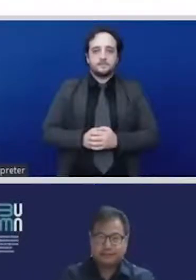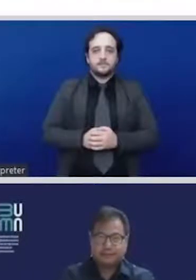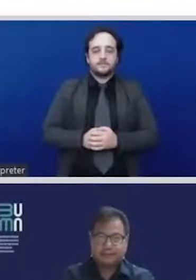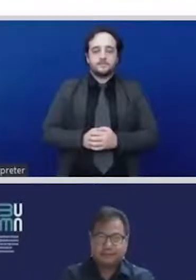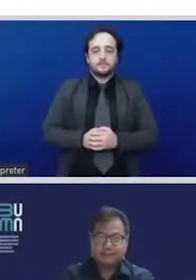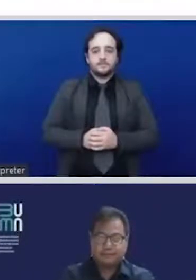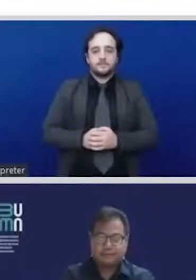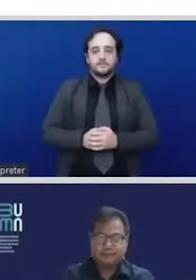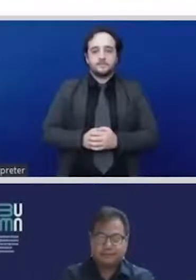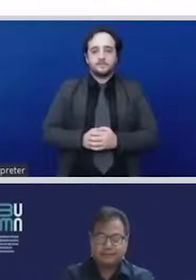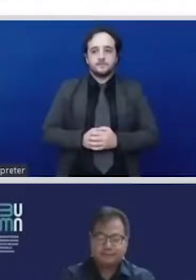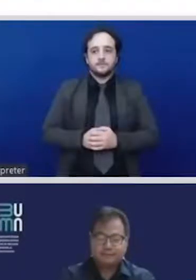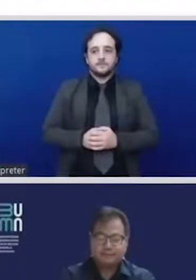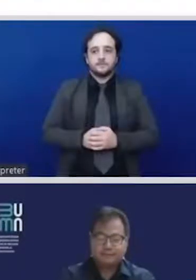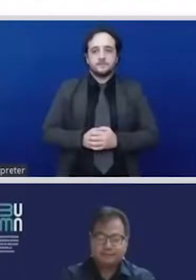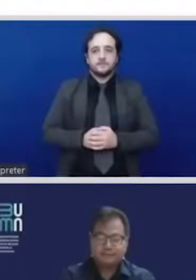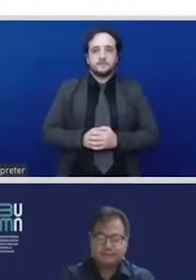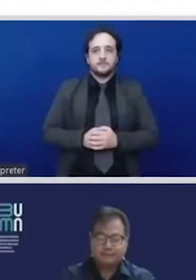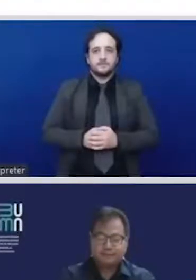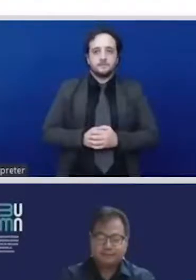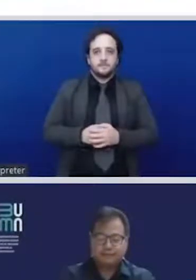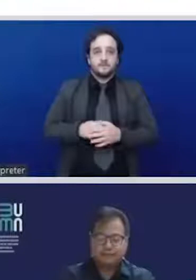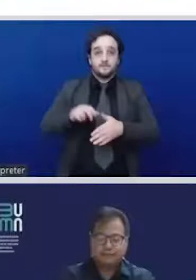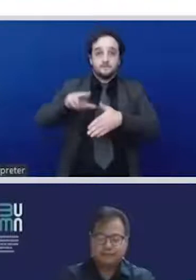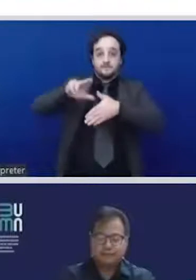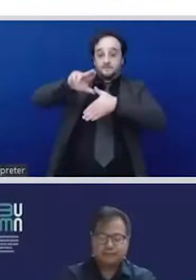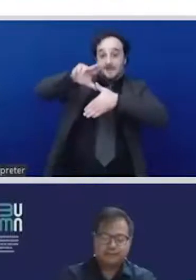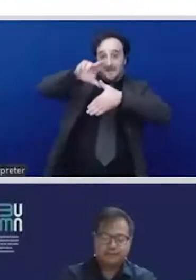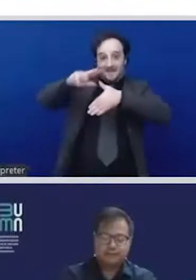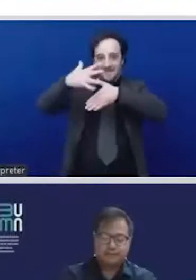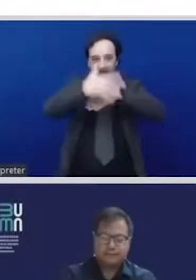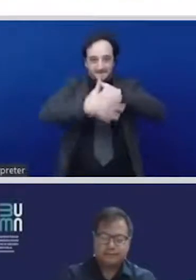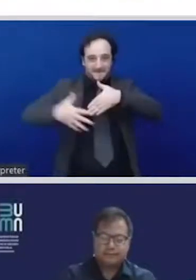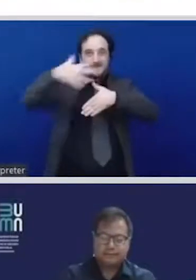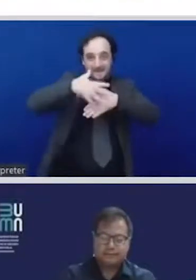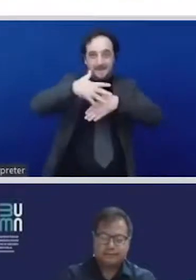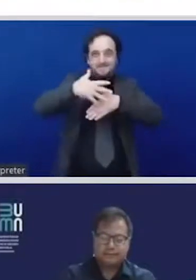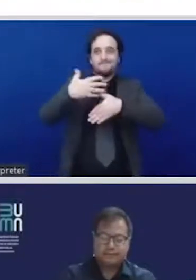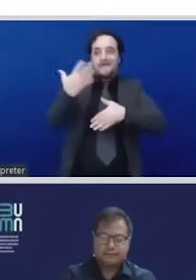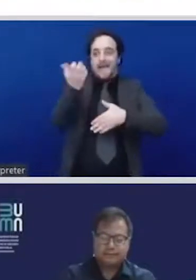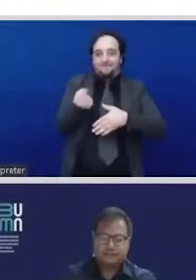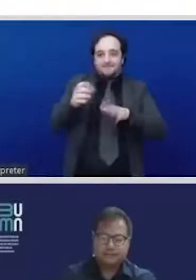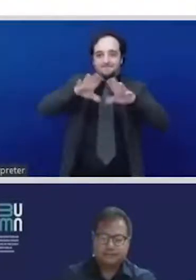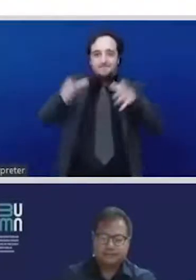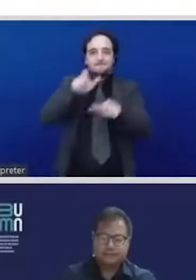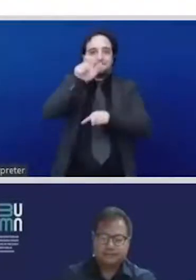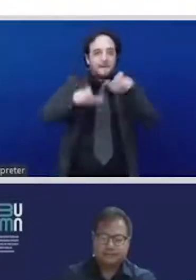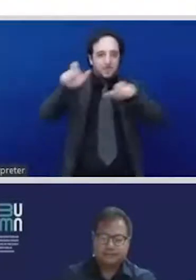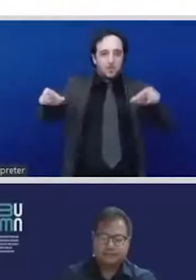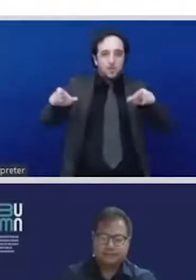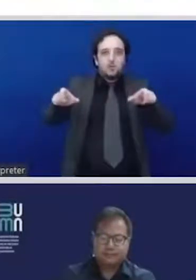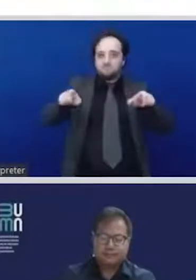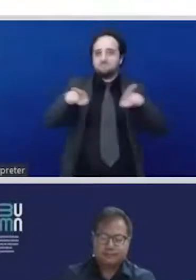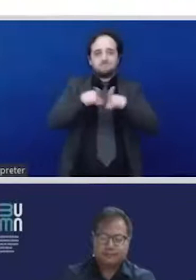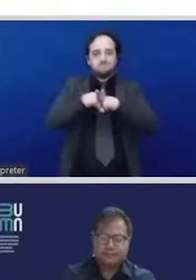webinar and it's exciting, you know, that being such a hard topic, more than 100 people are listening and also putting